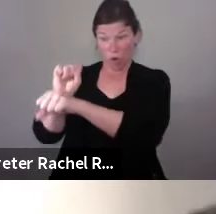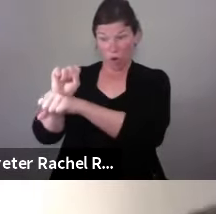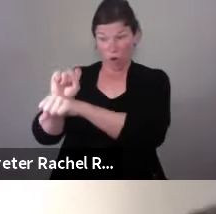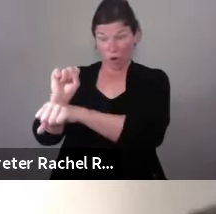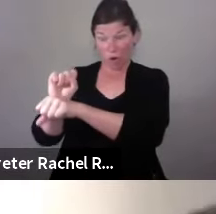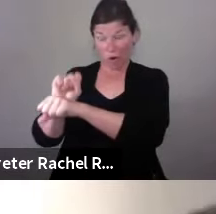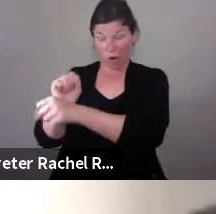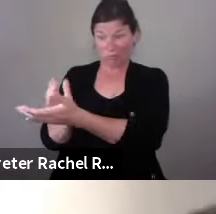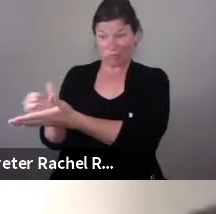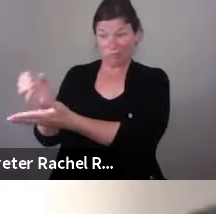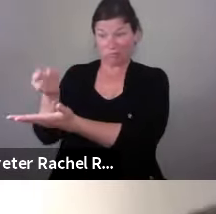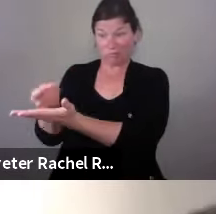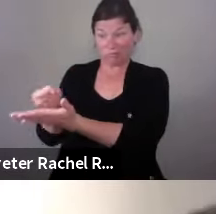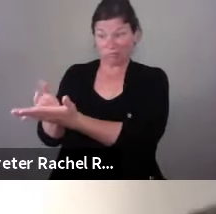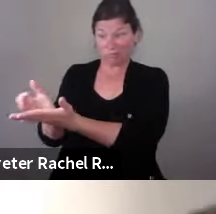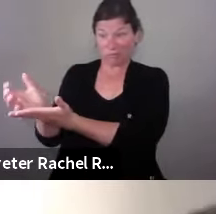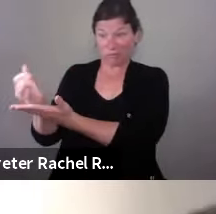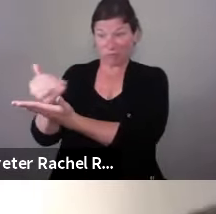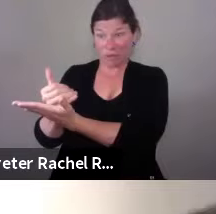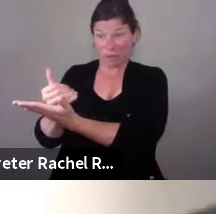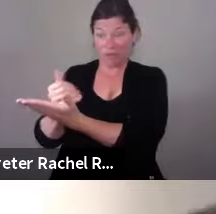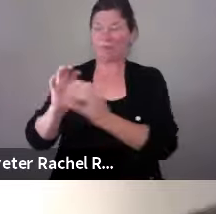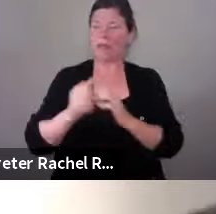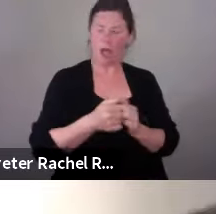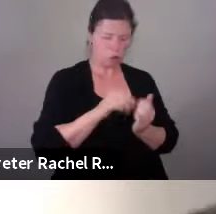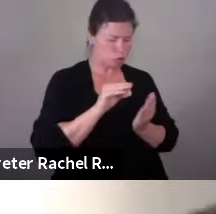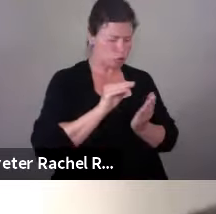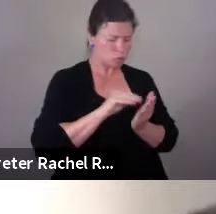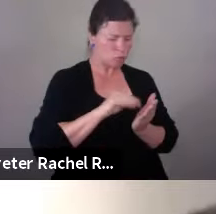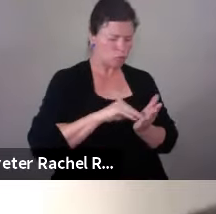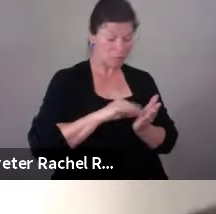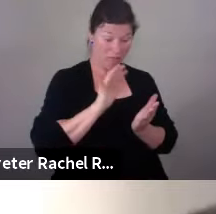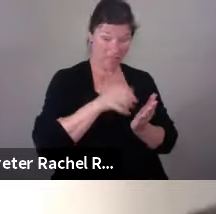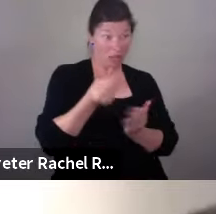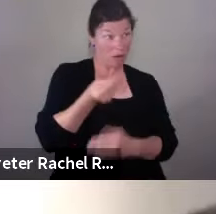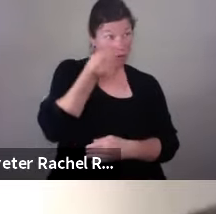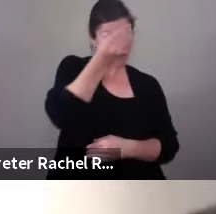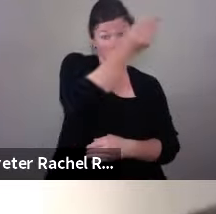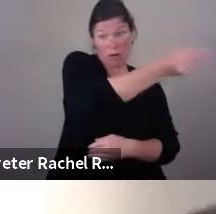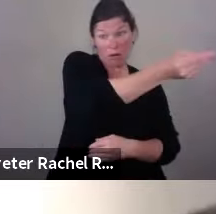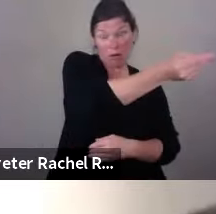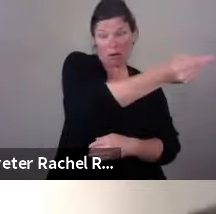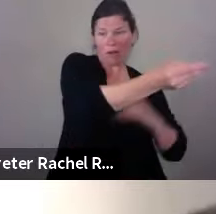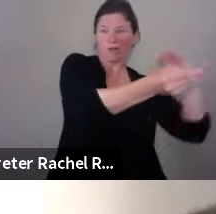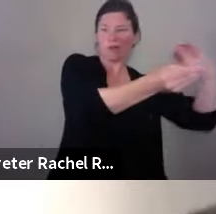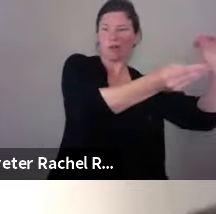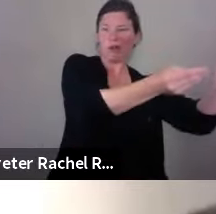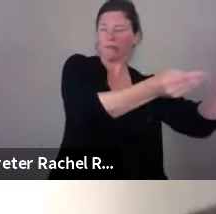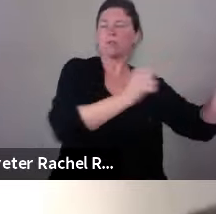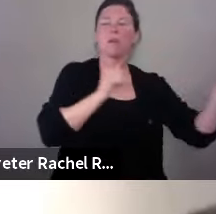Administration without having to go into their office monthly or mail it and hope